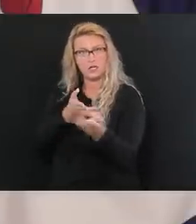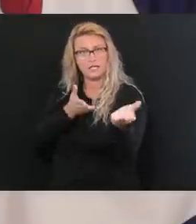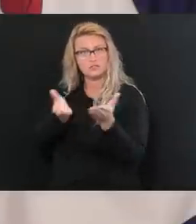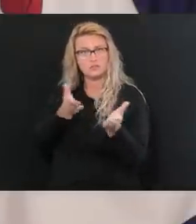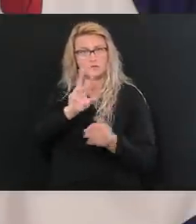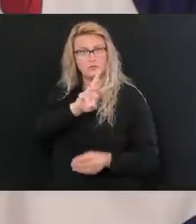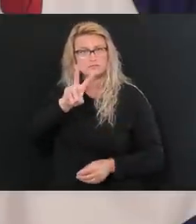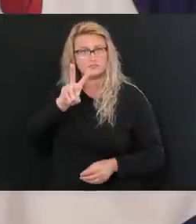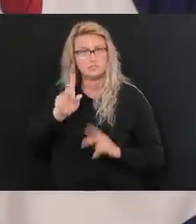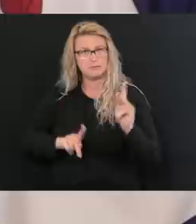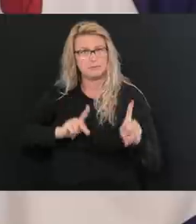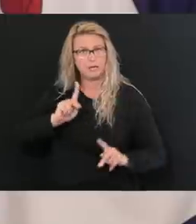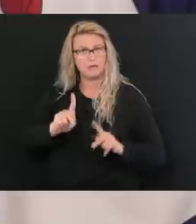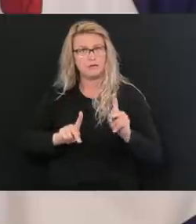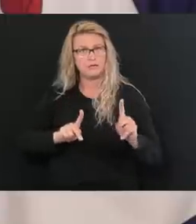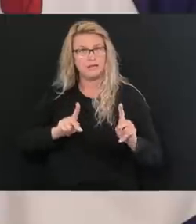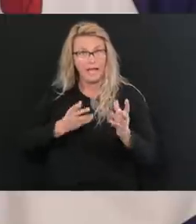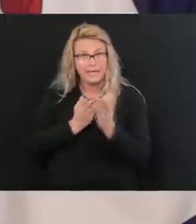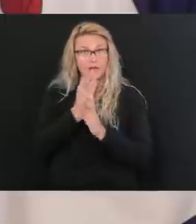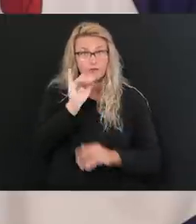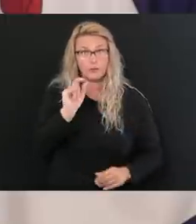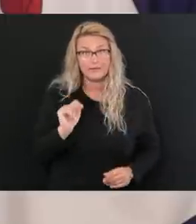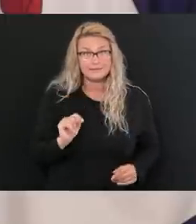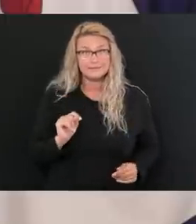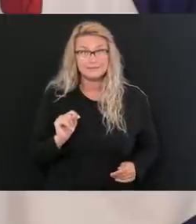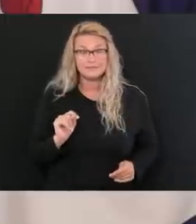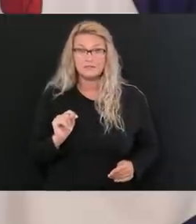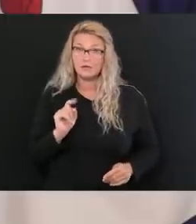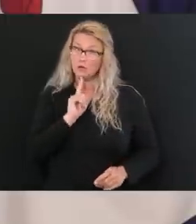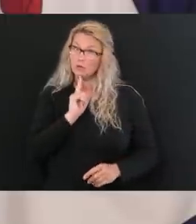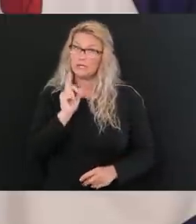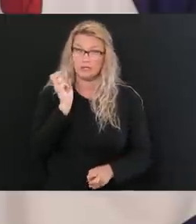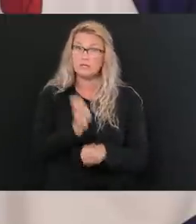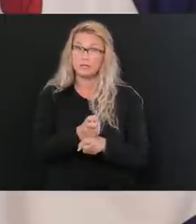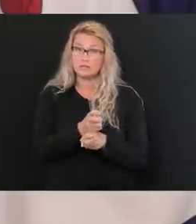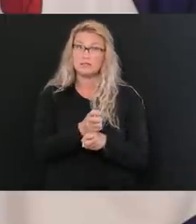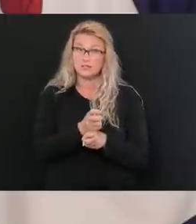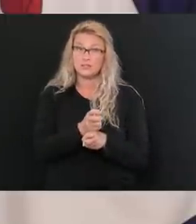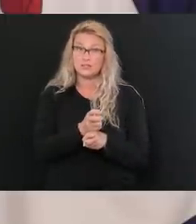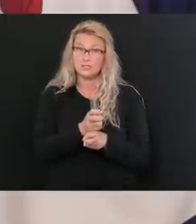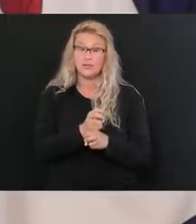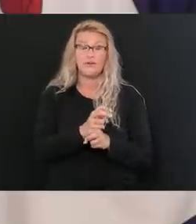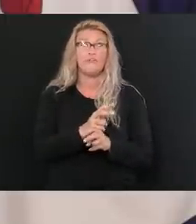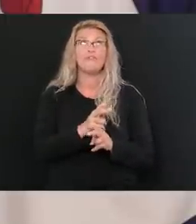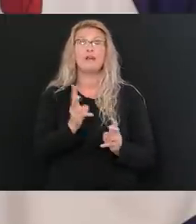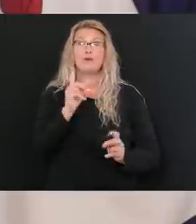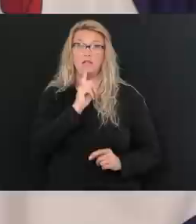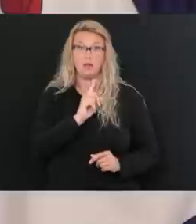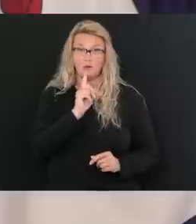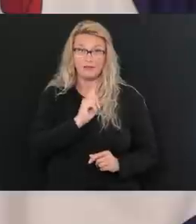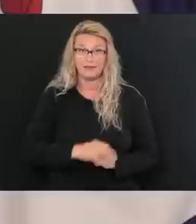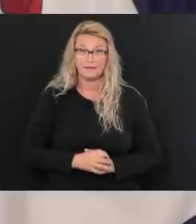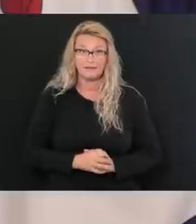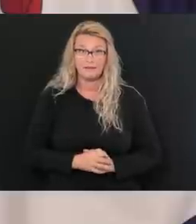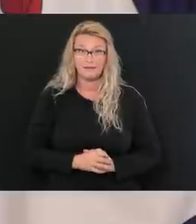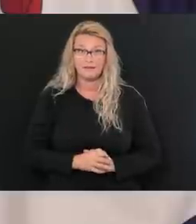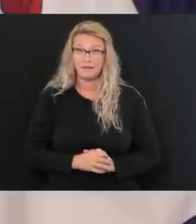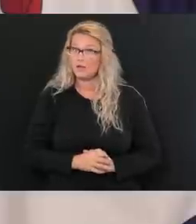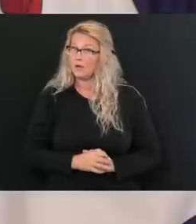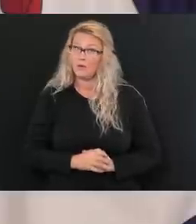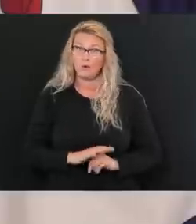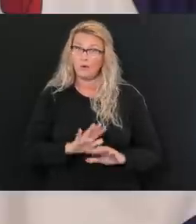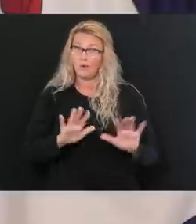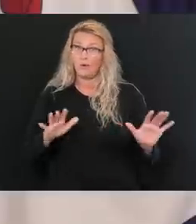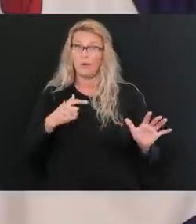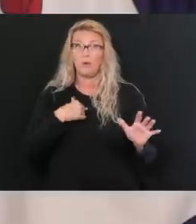it. And really and truly, sure, it's tough and sure it's lonely. And absolutely, we could